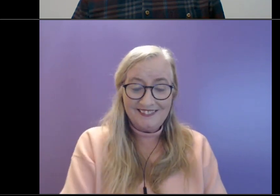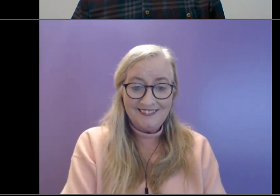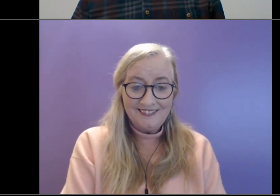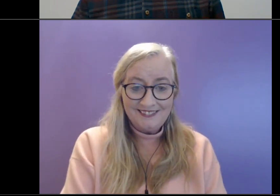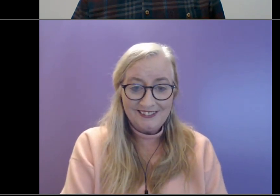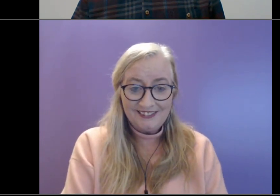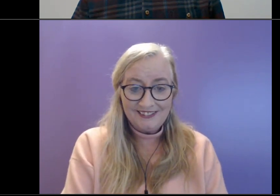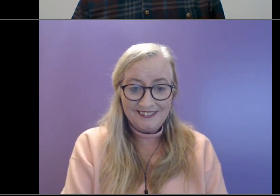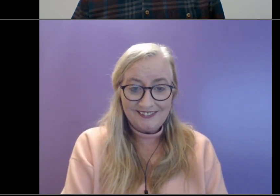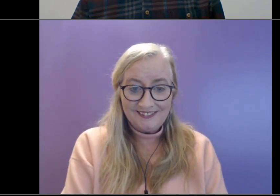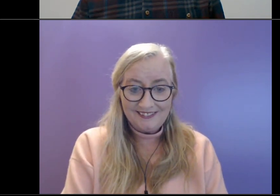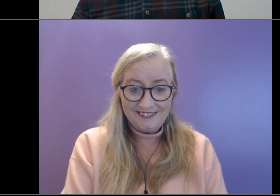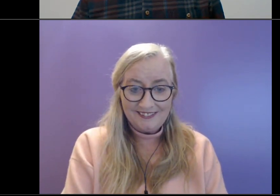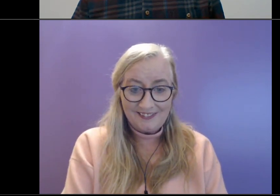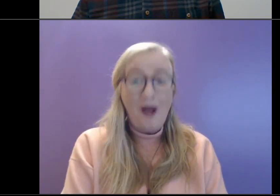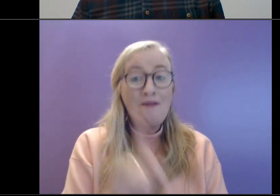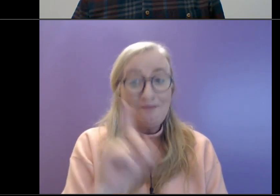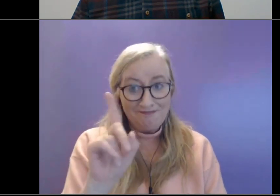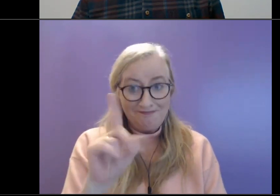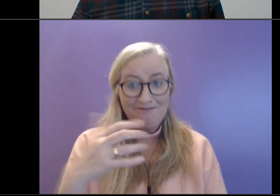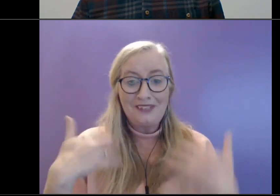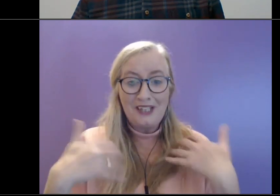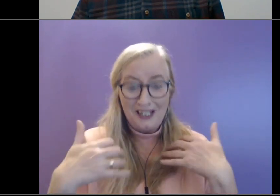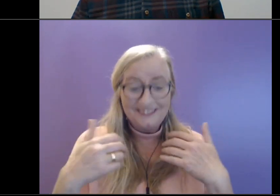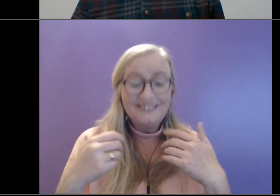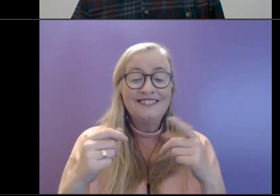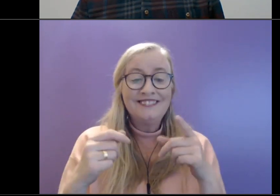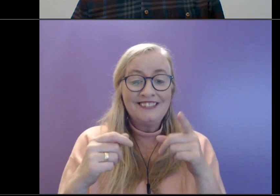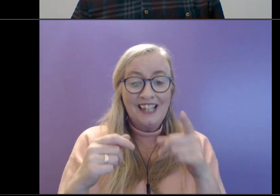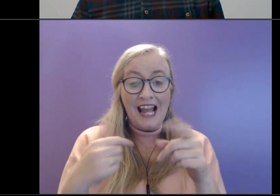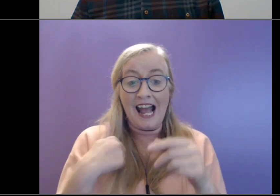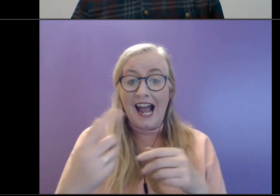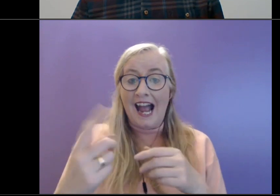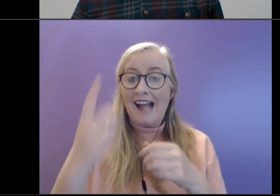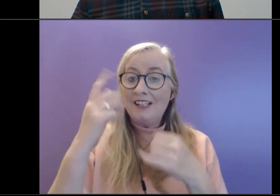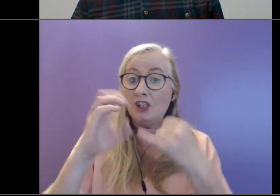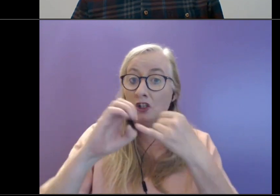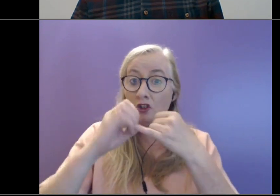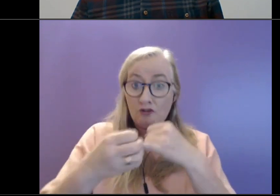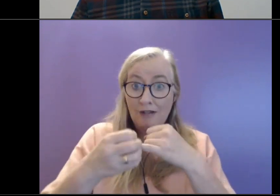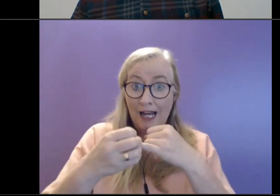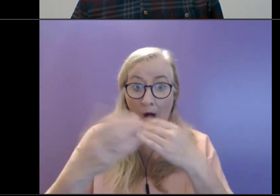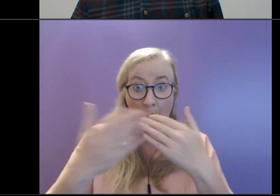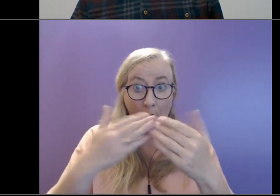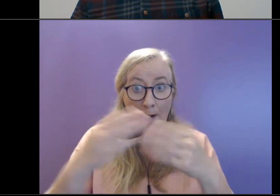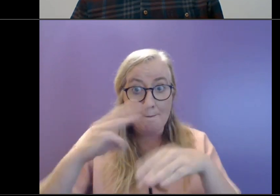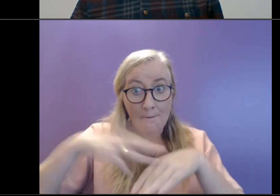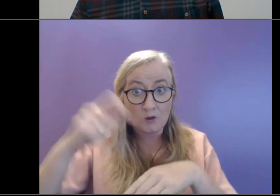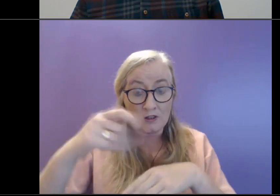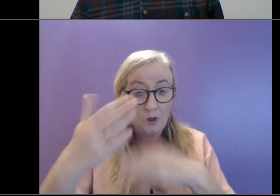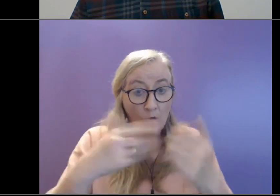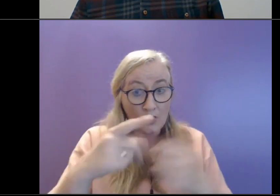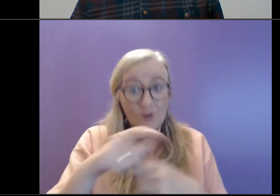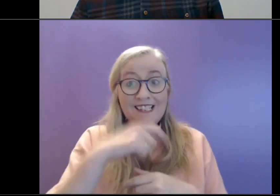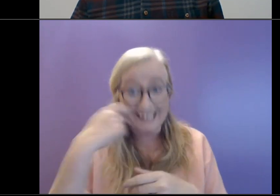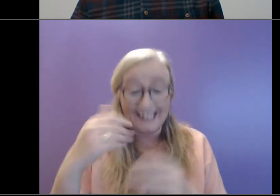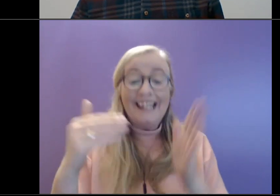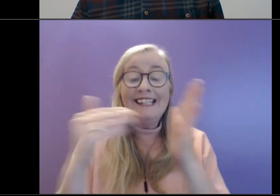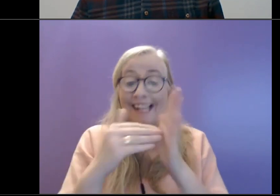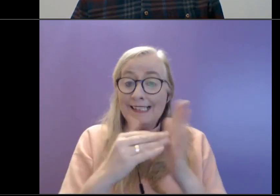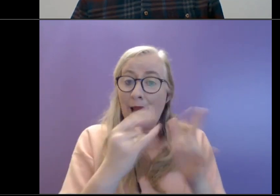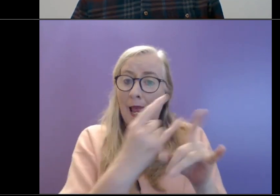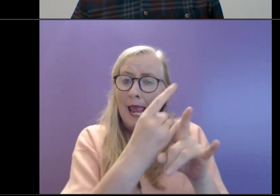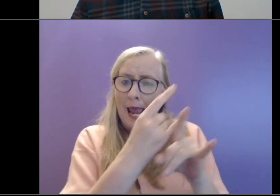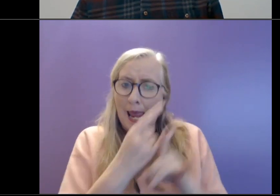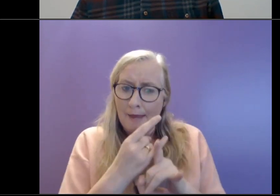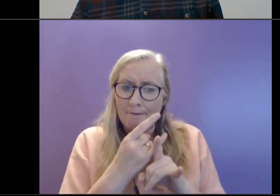Yeah, this is an interesting one. So I have tried most of what you are saying. And although it does help, I find I'm